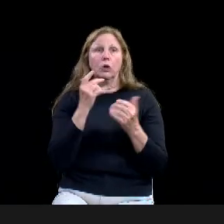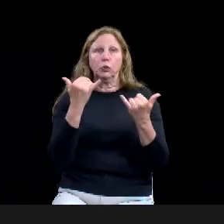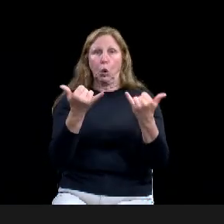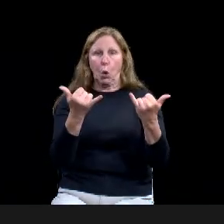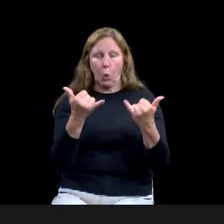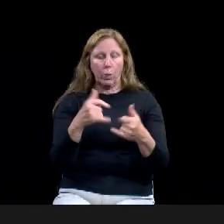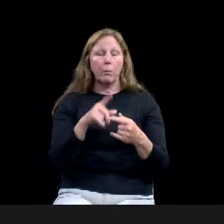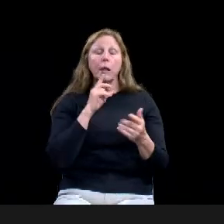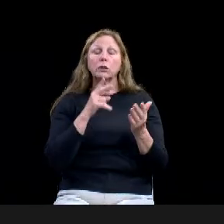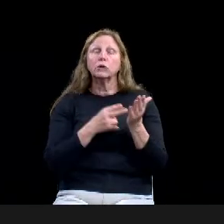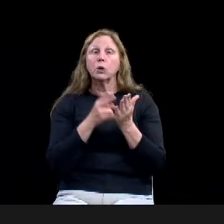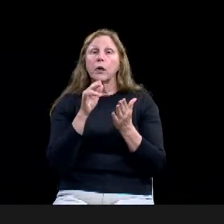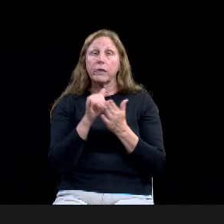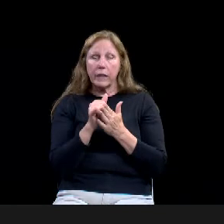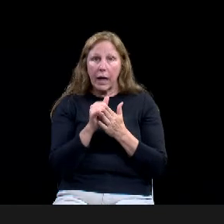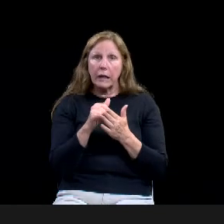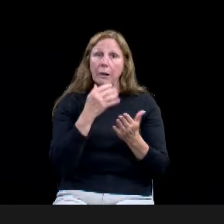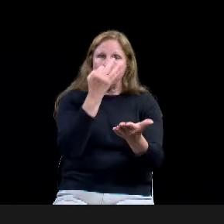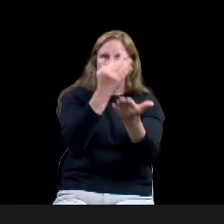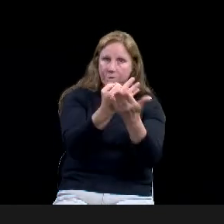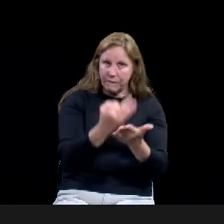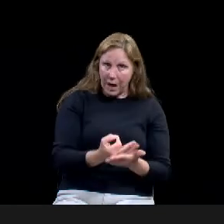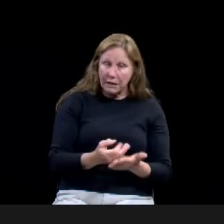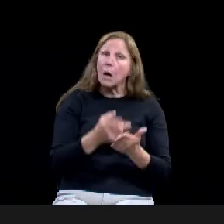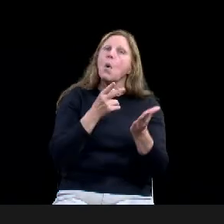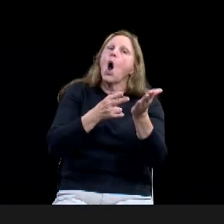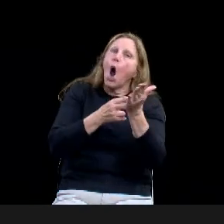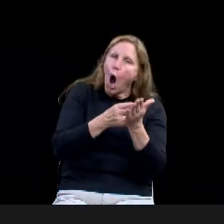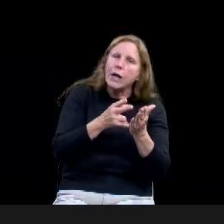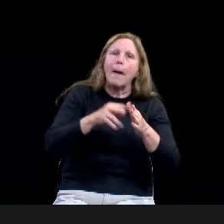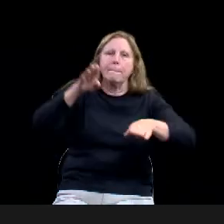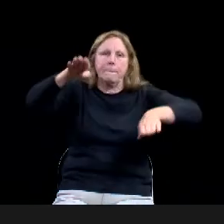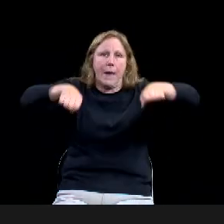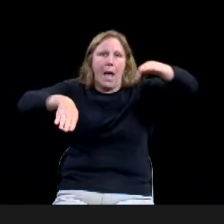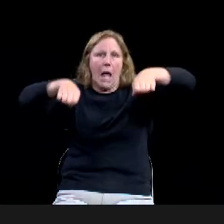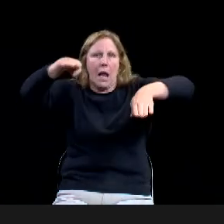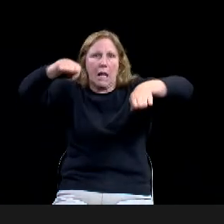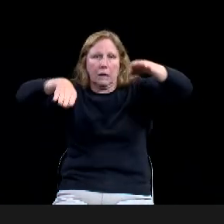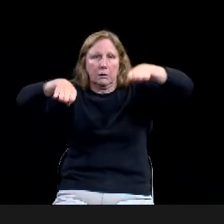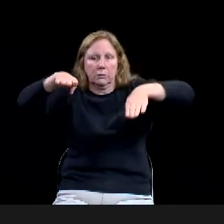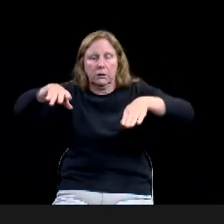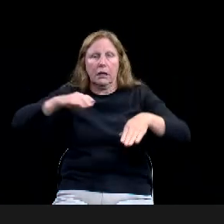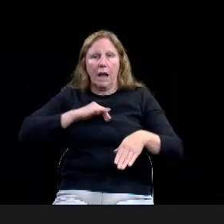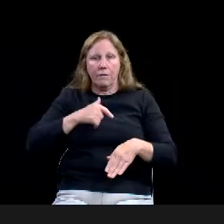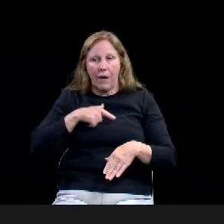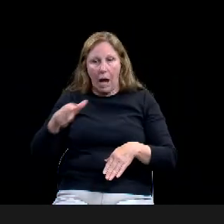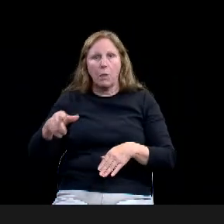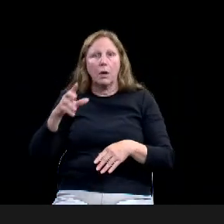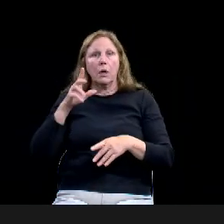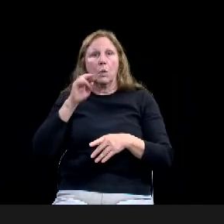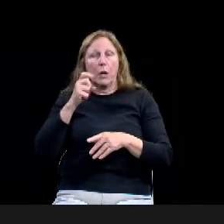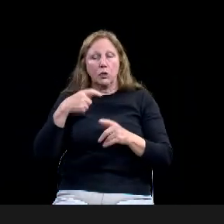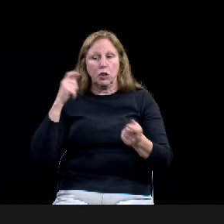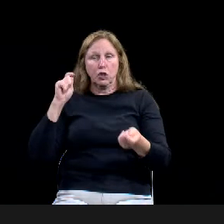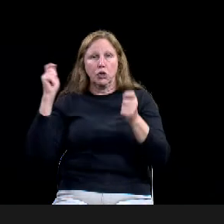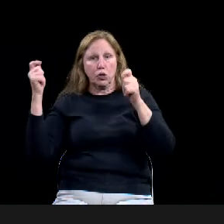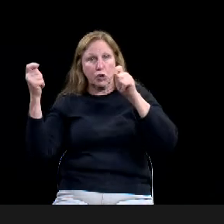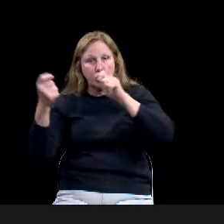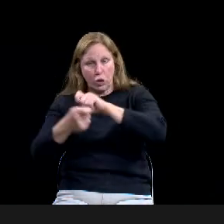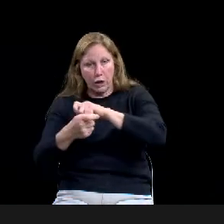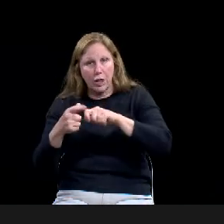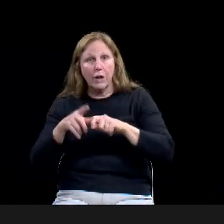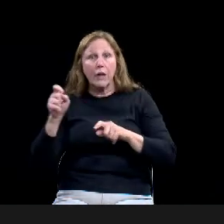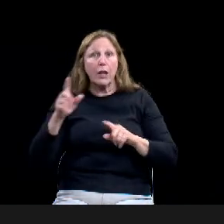rangers toward their ideal of protecting the people of Texas. The other thing we want to do is preserve